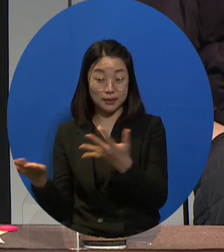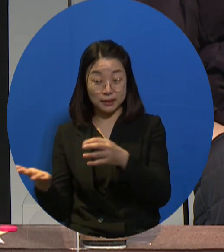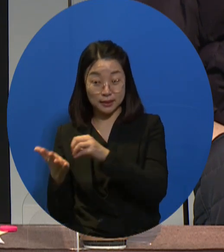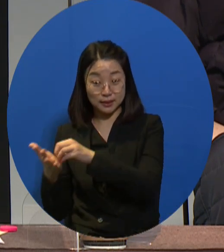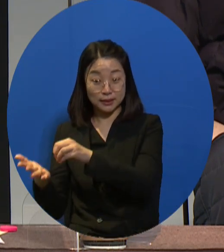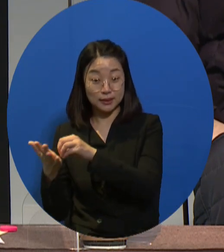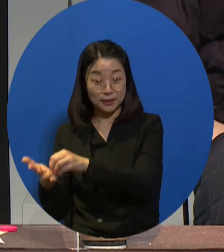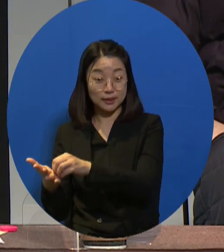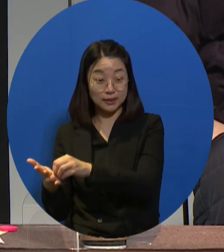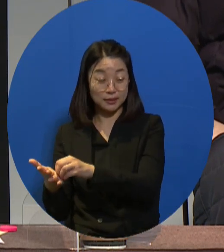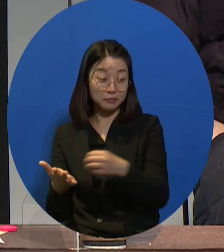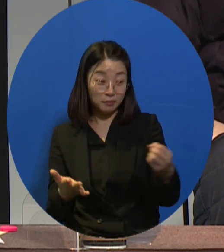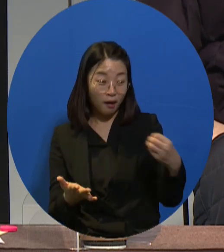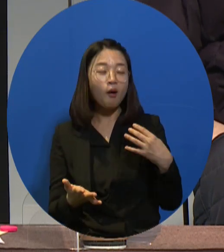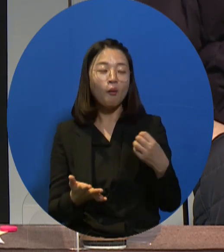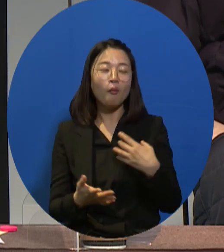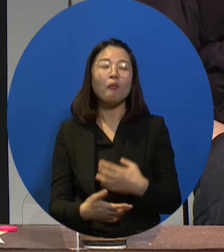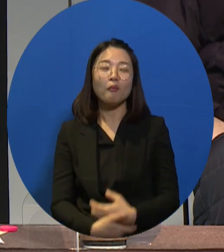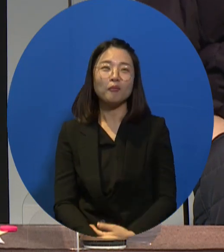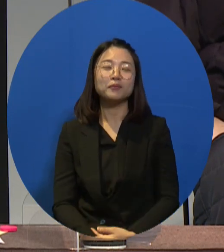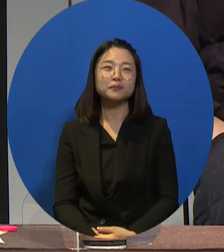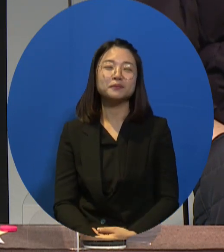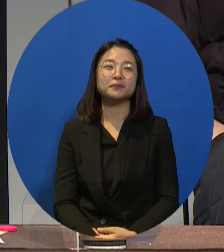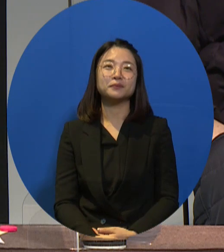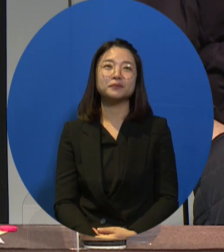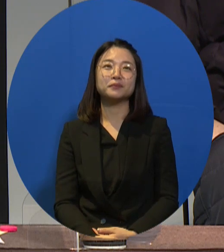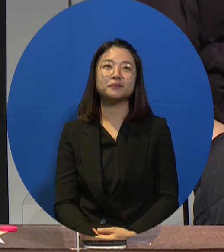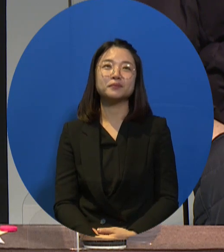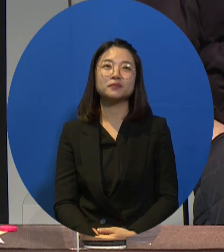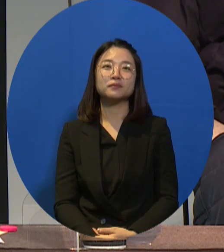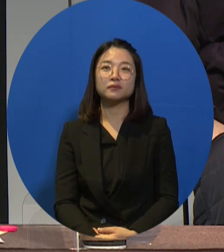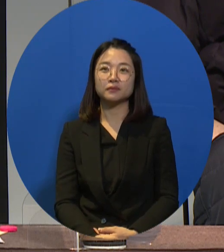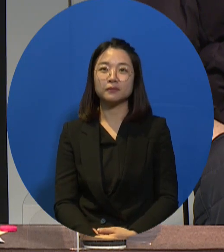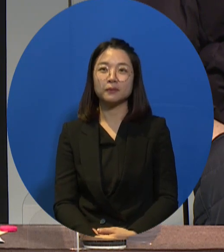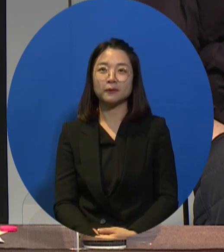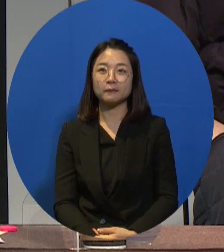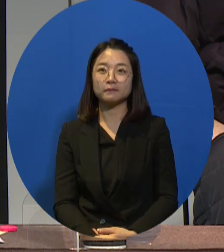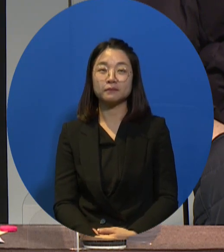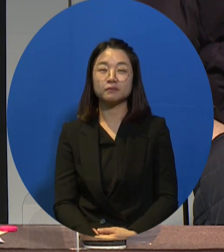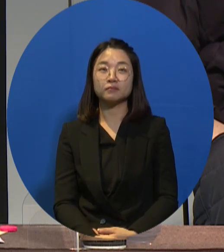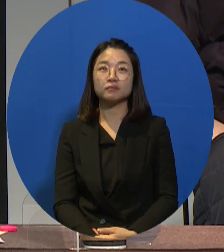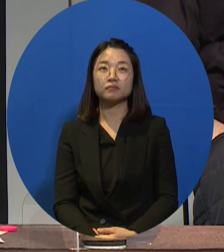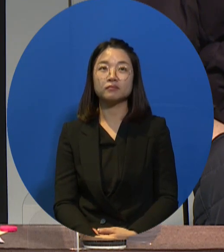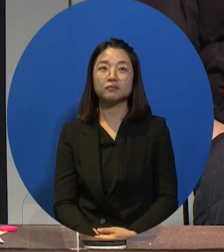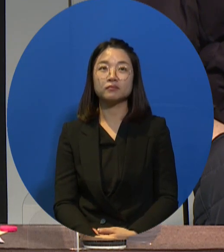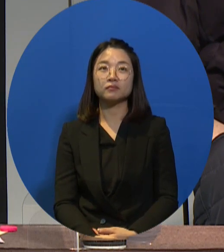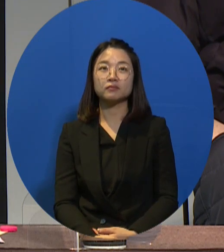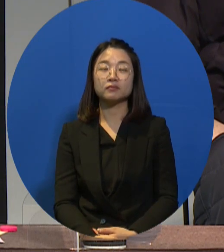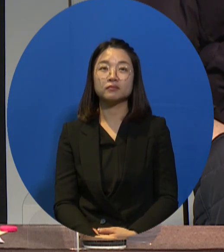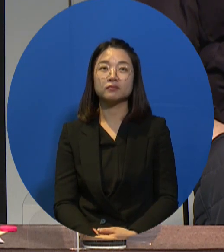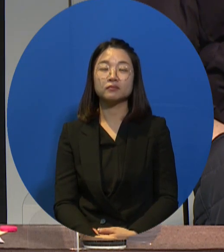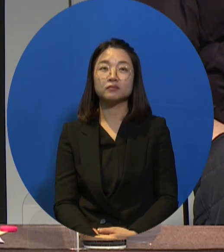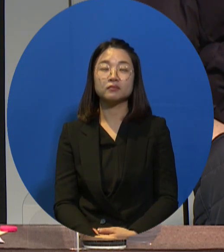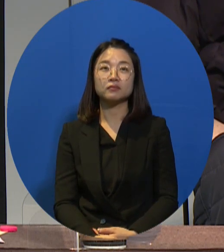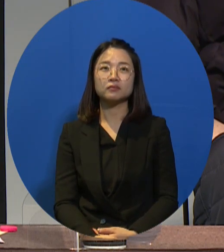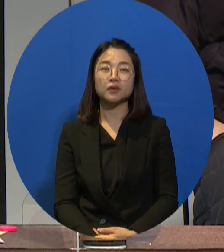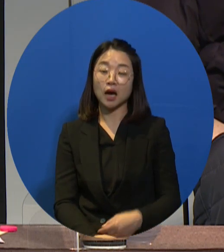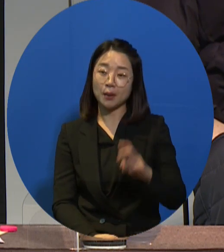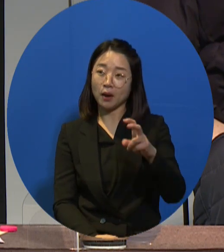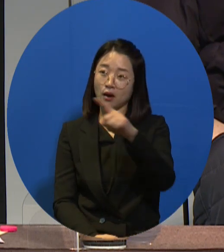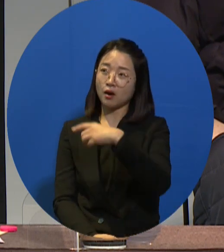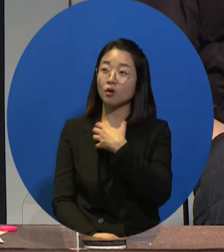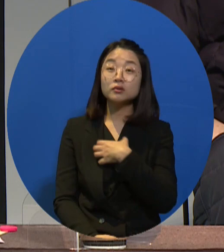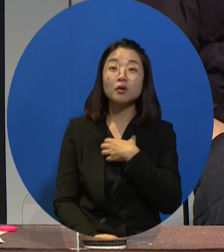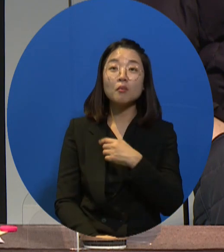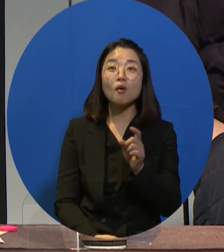The panelists also talked about job guarantee system, which sounds great, but I think that